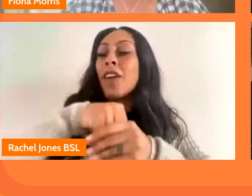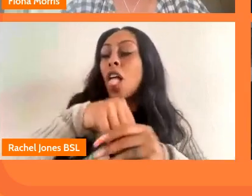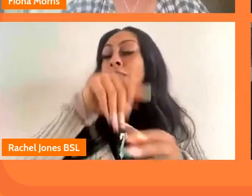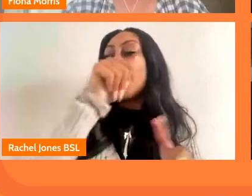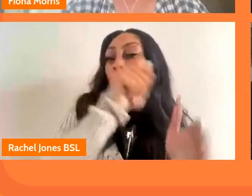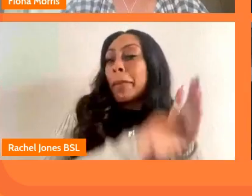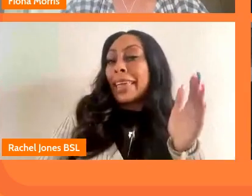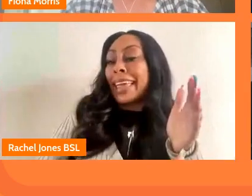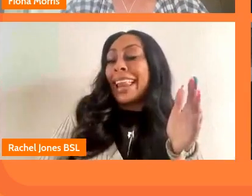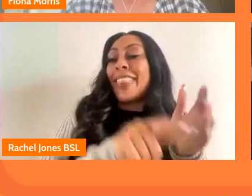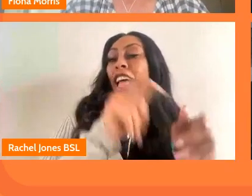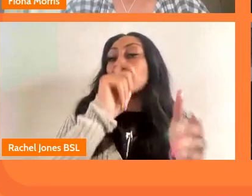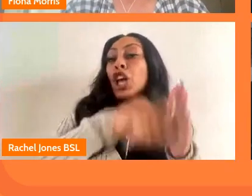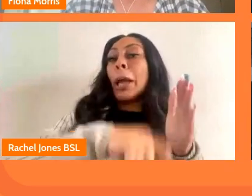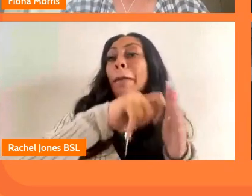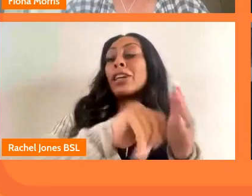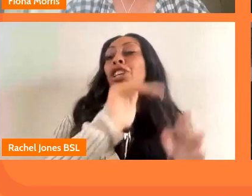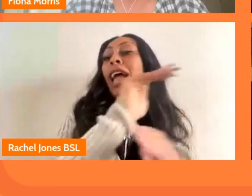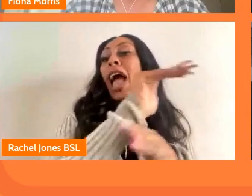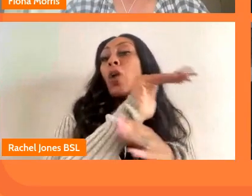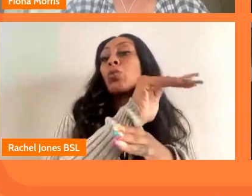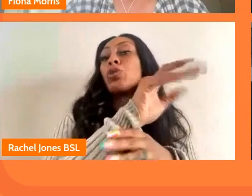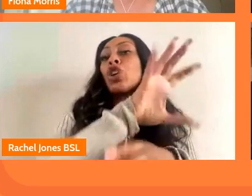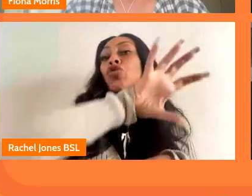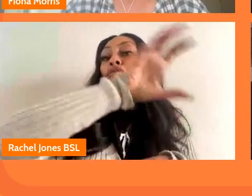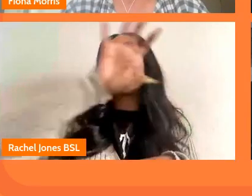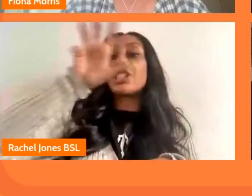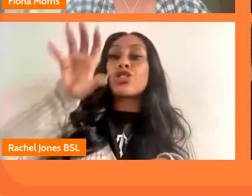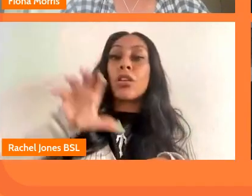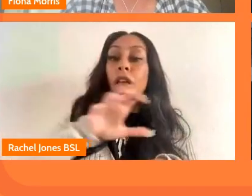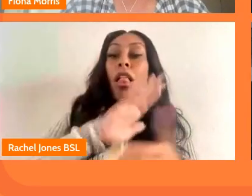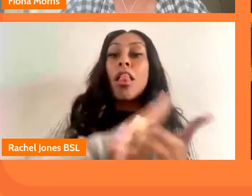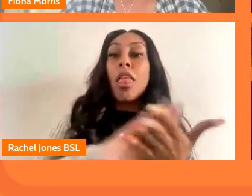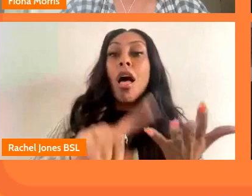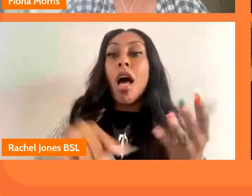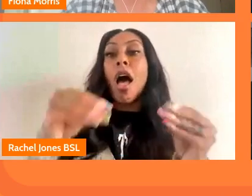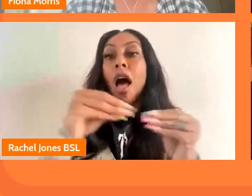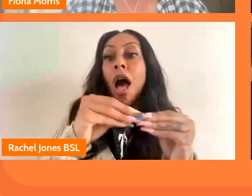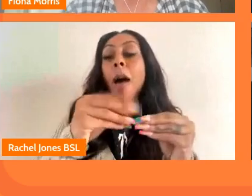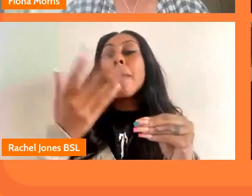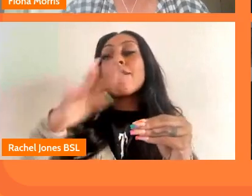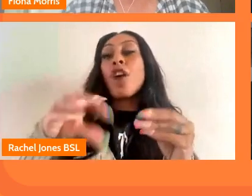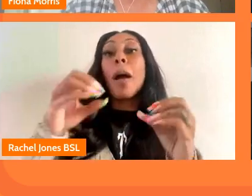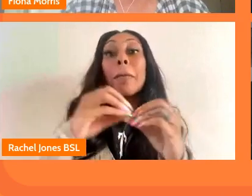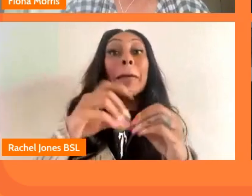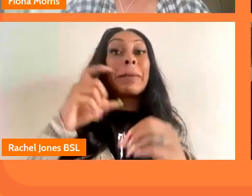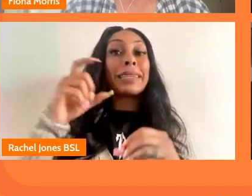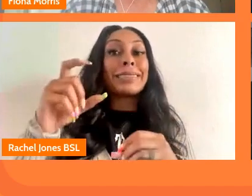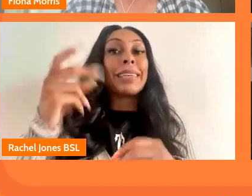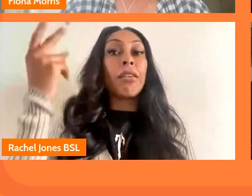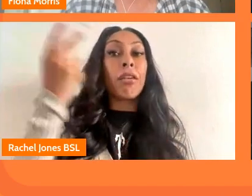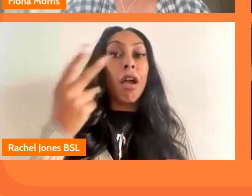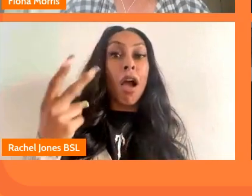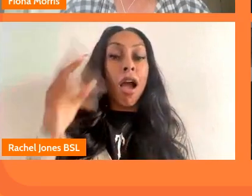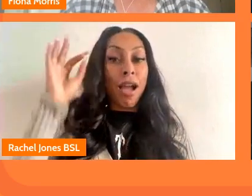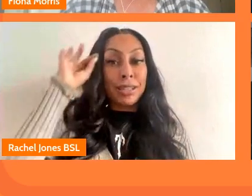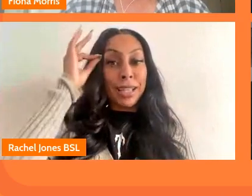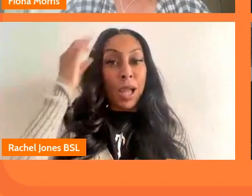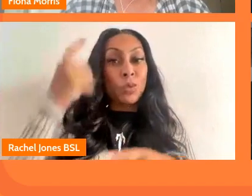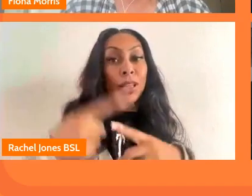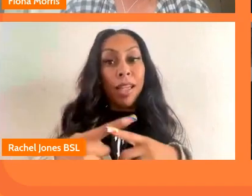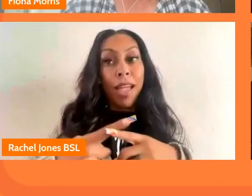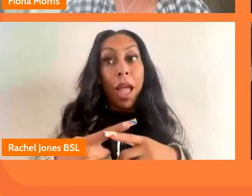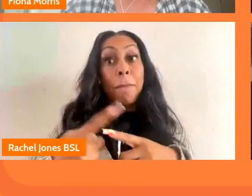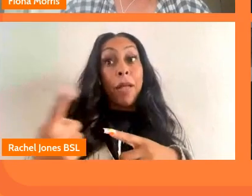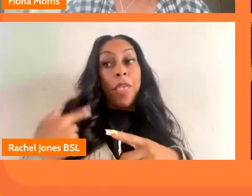commissioned out through regional hubs around england funding from bbc and arts council england but but you were involved and we came